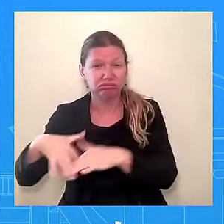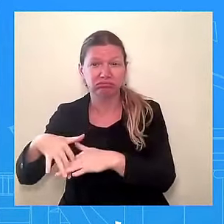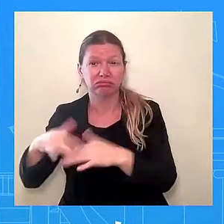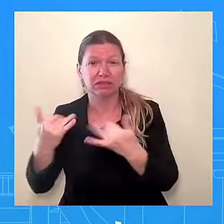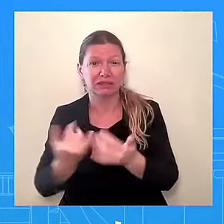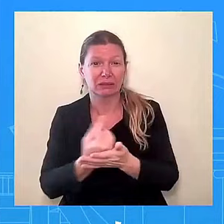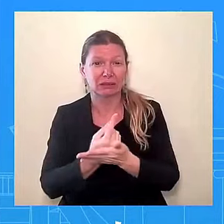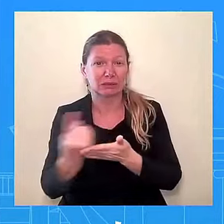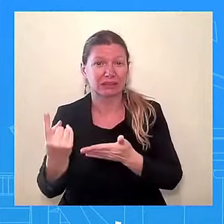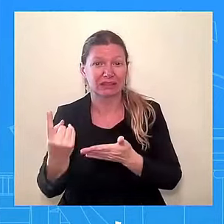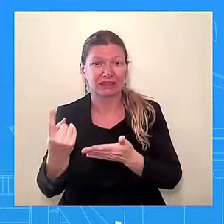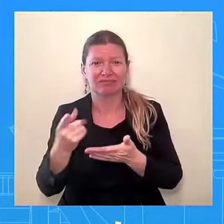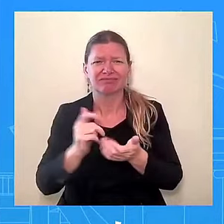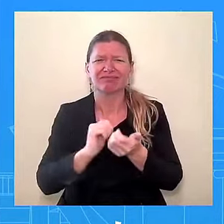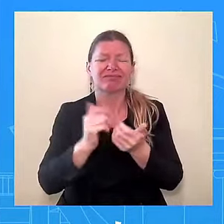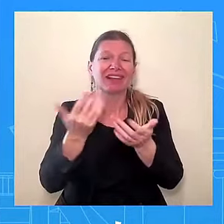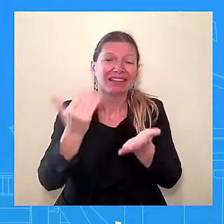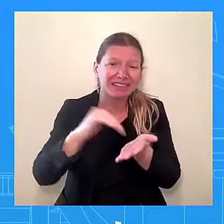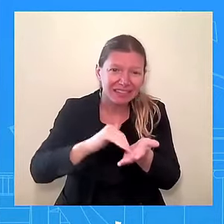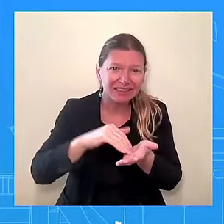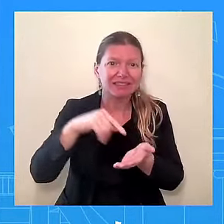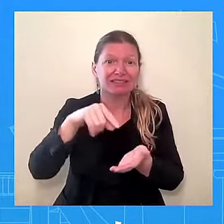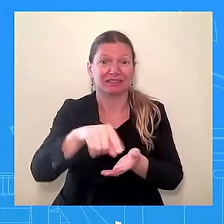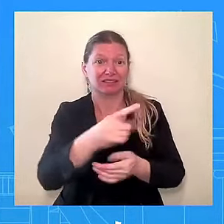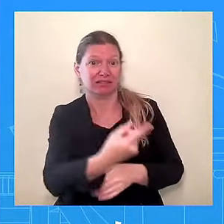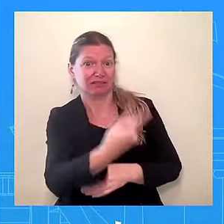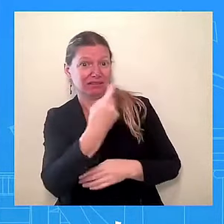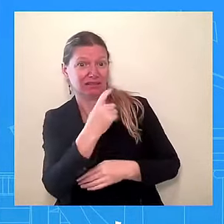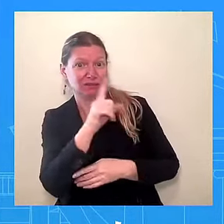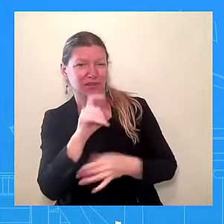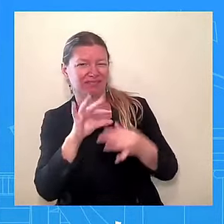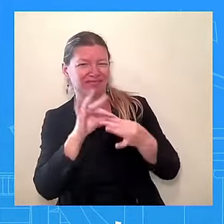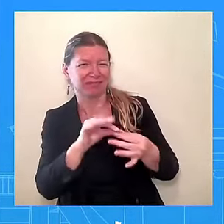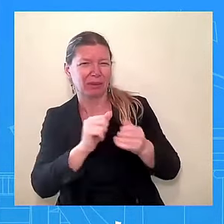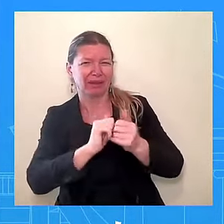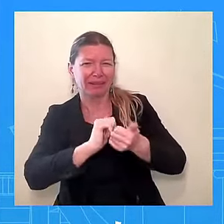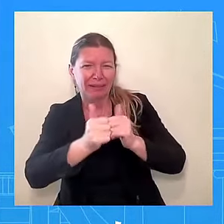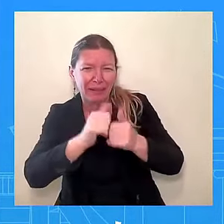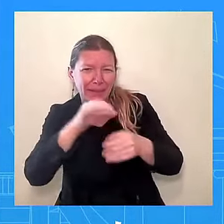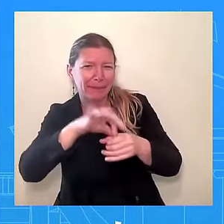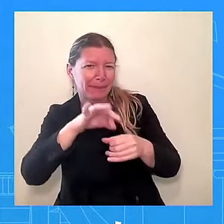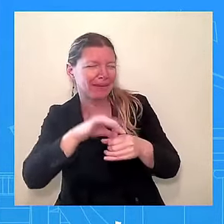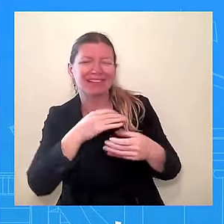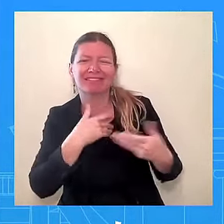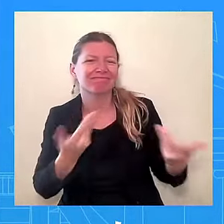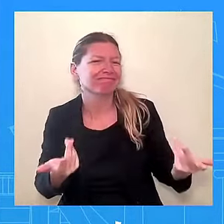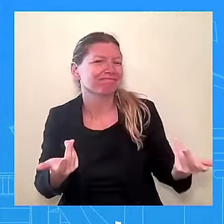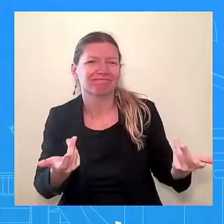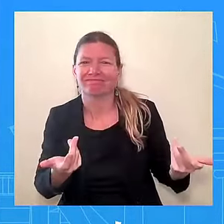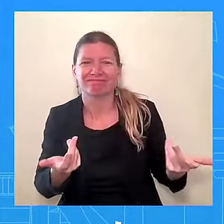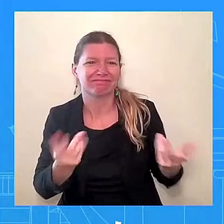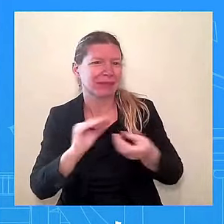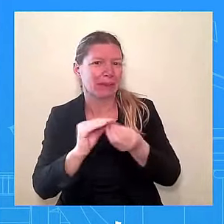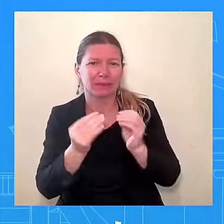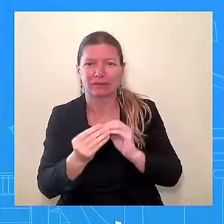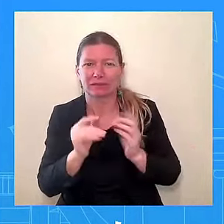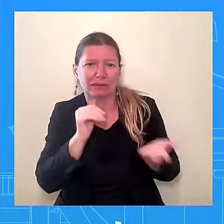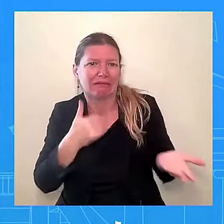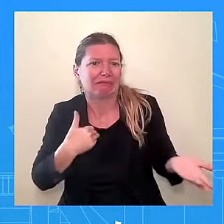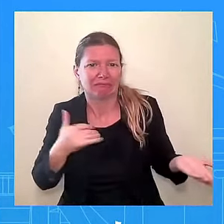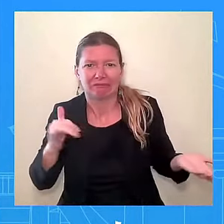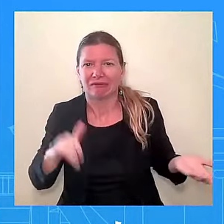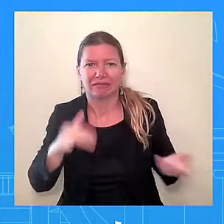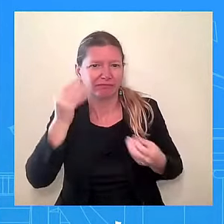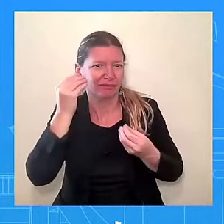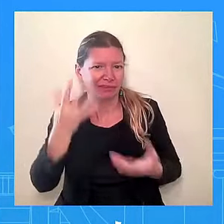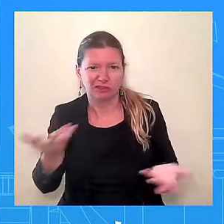numbers that you just ticked off and what we've seen, but, I mean, look, you just listed off some pretty incredible